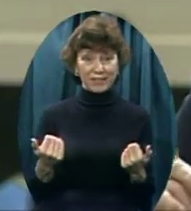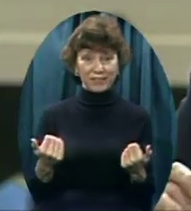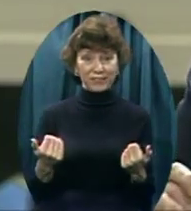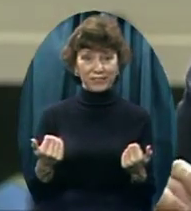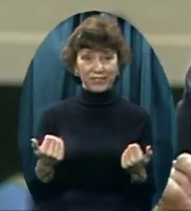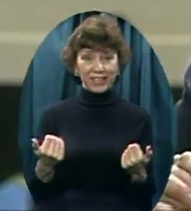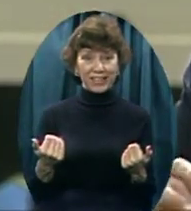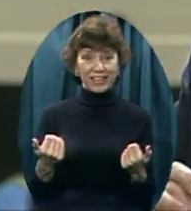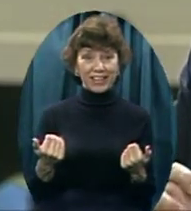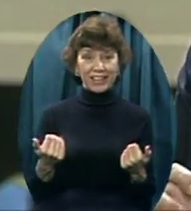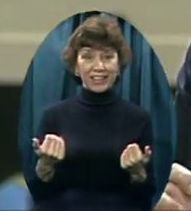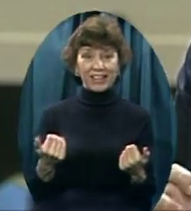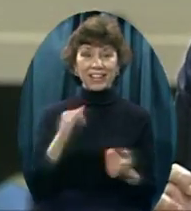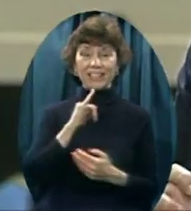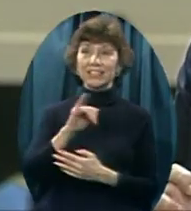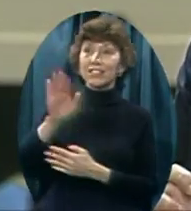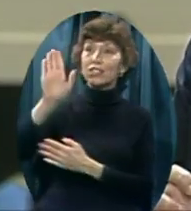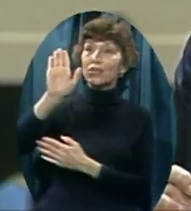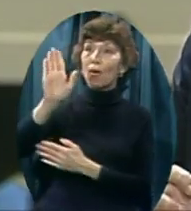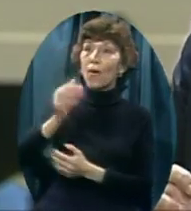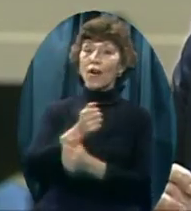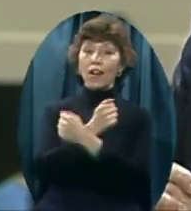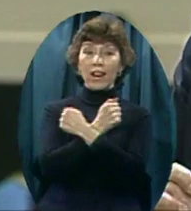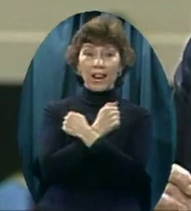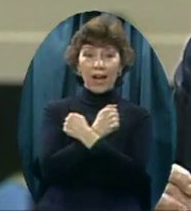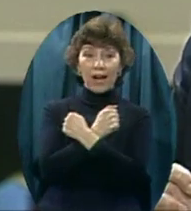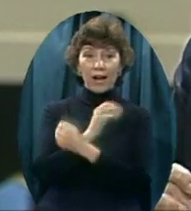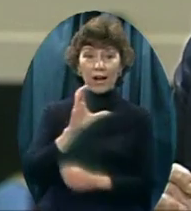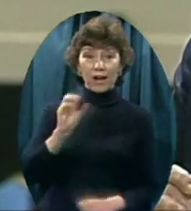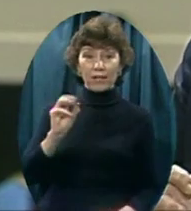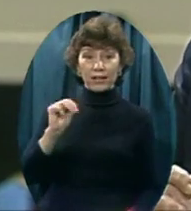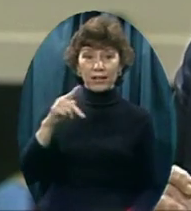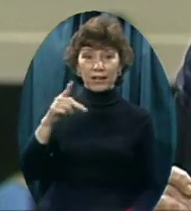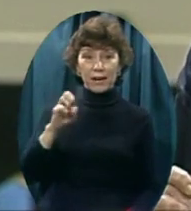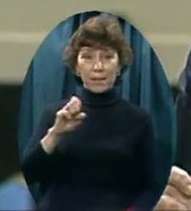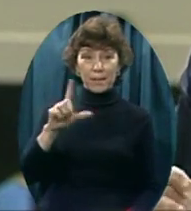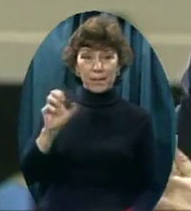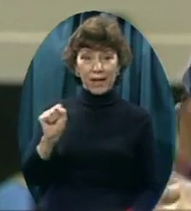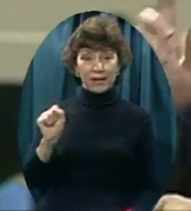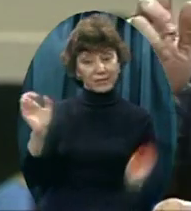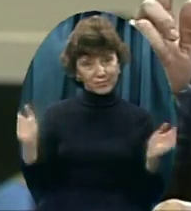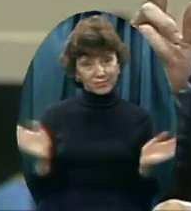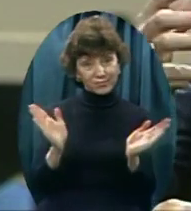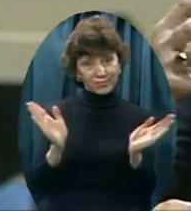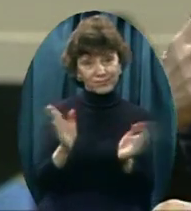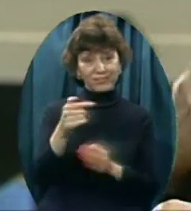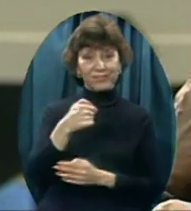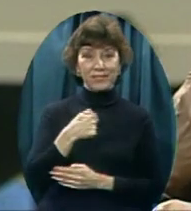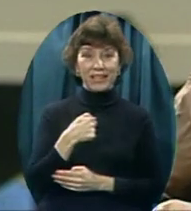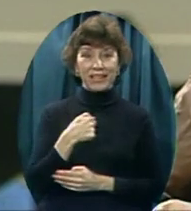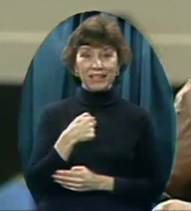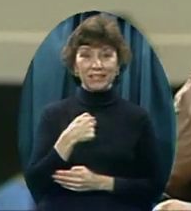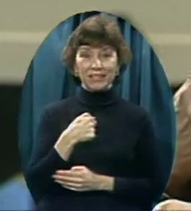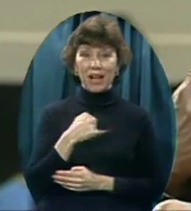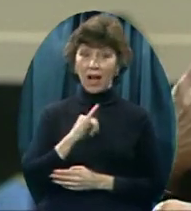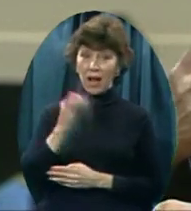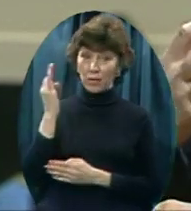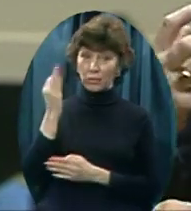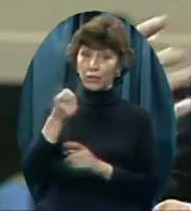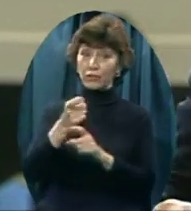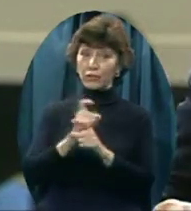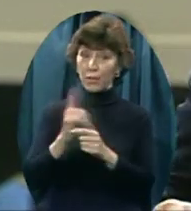Your love compels me. As we talk from 1 Corinthians 13 today, the love of God shed abroad in our hearts